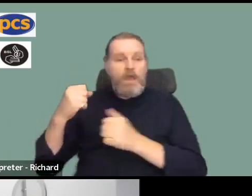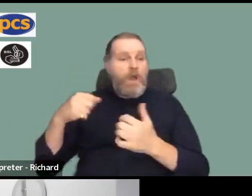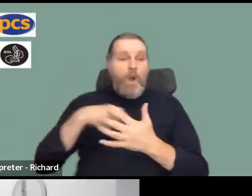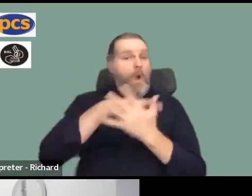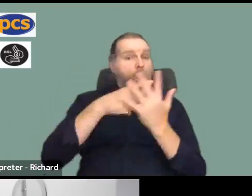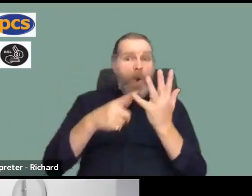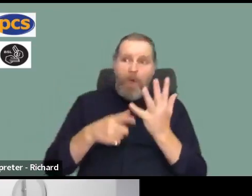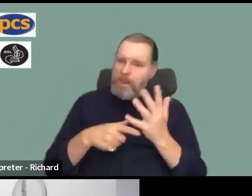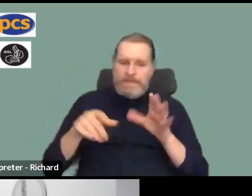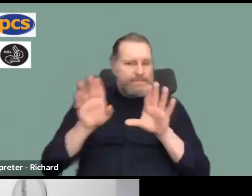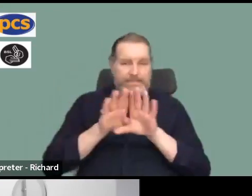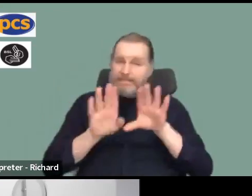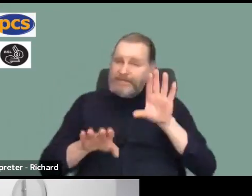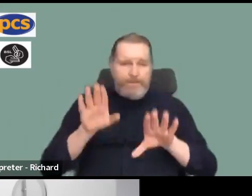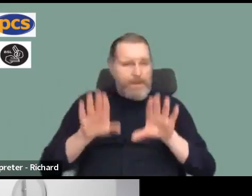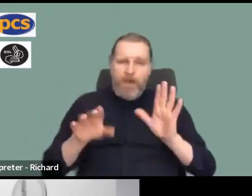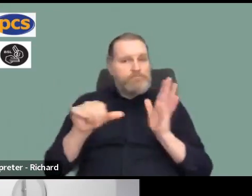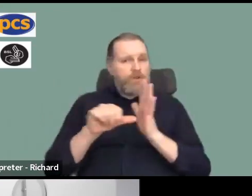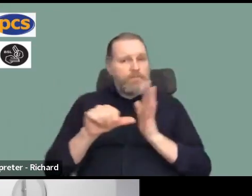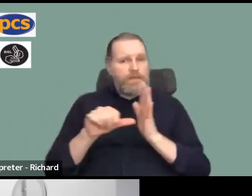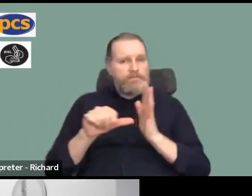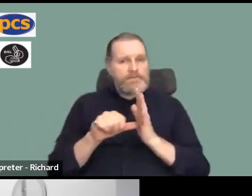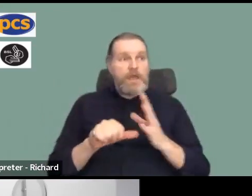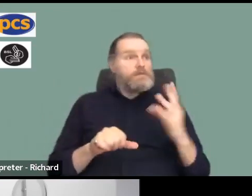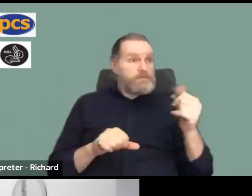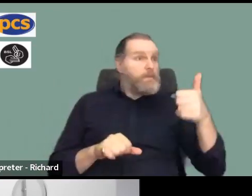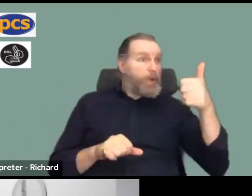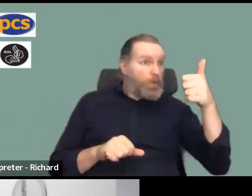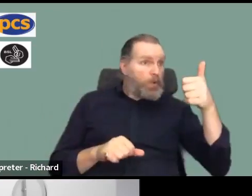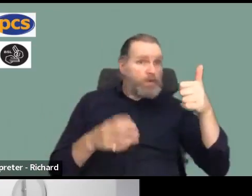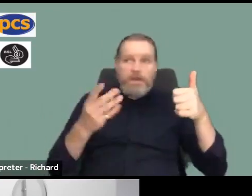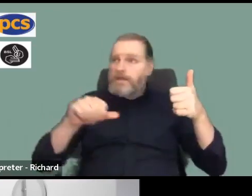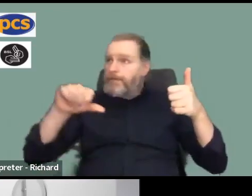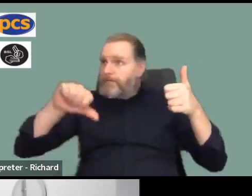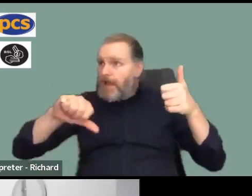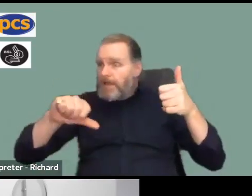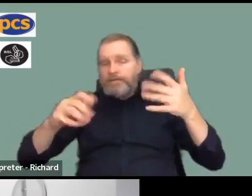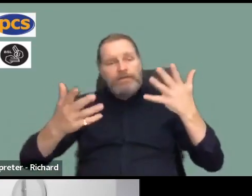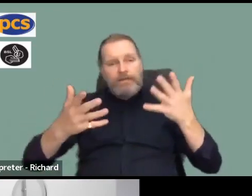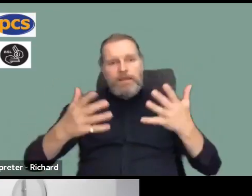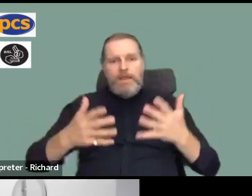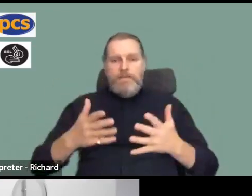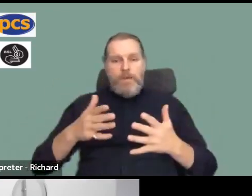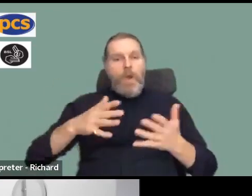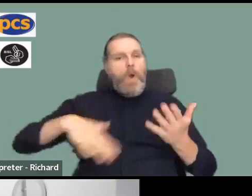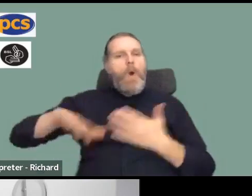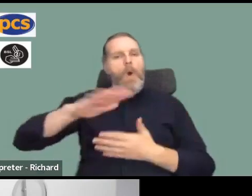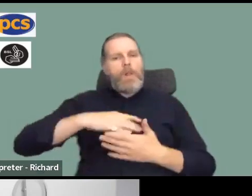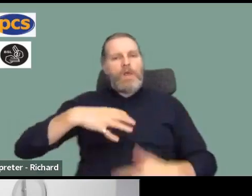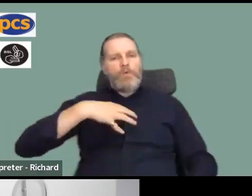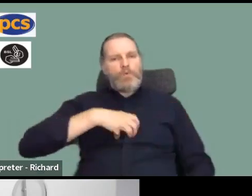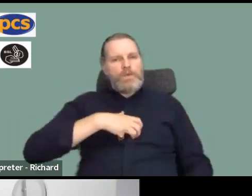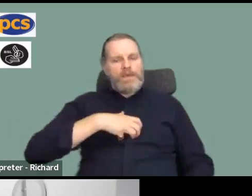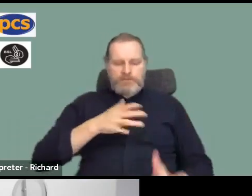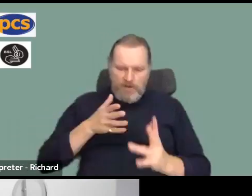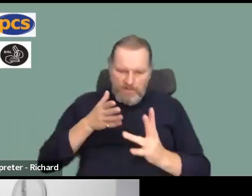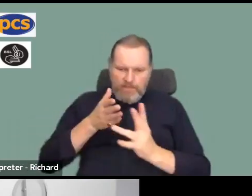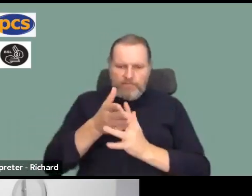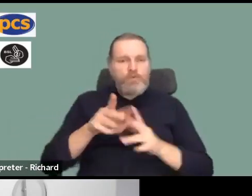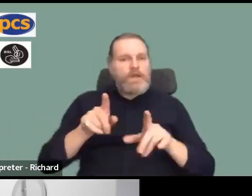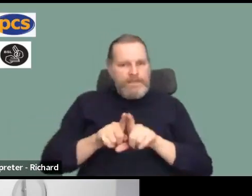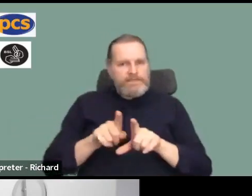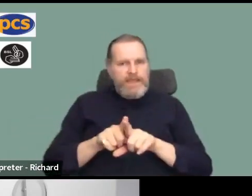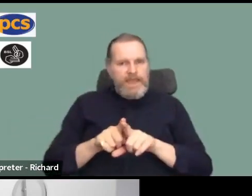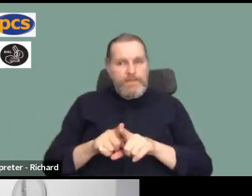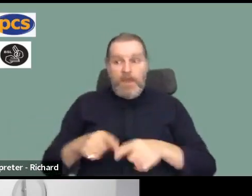us, we're very good at some things, others are better at others. The point is is that all unions go through what we're going through but the effect of us